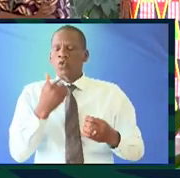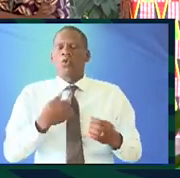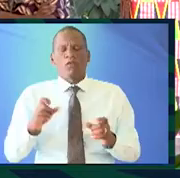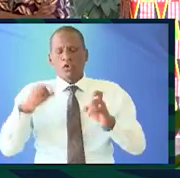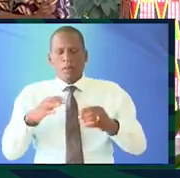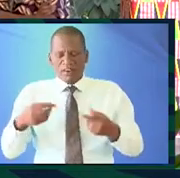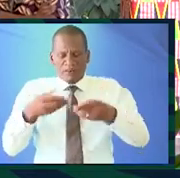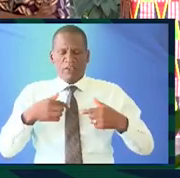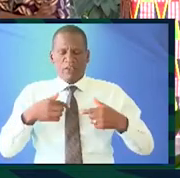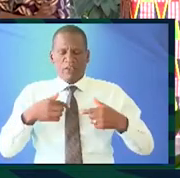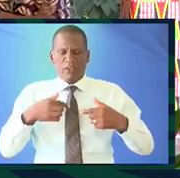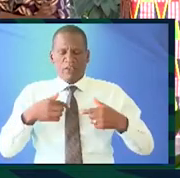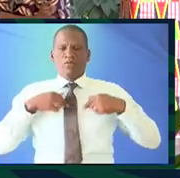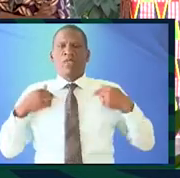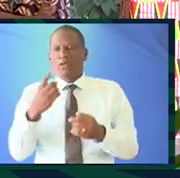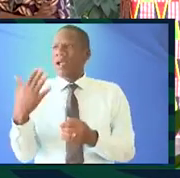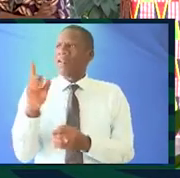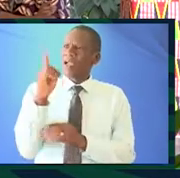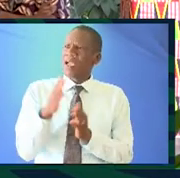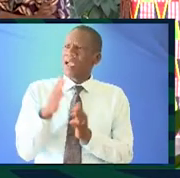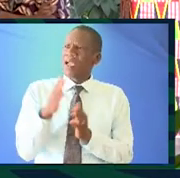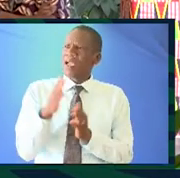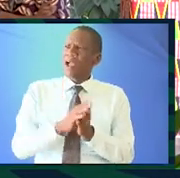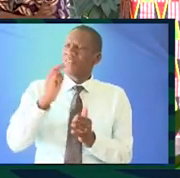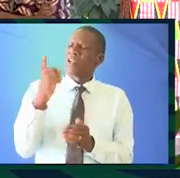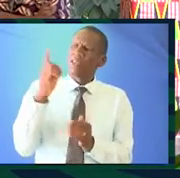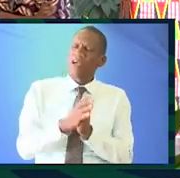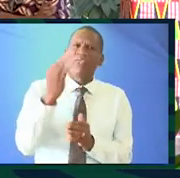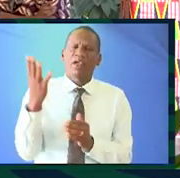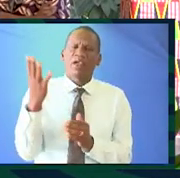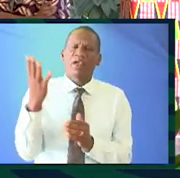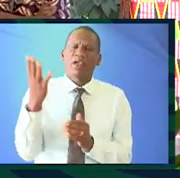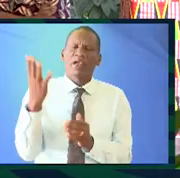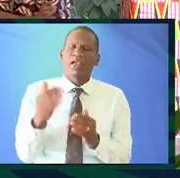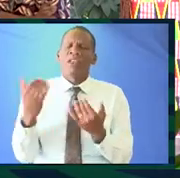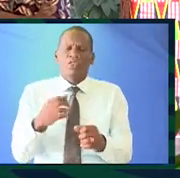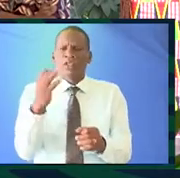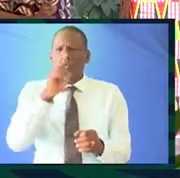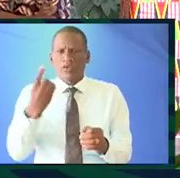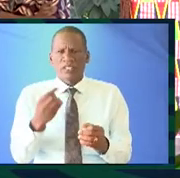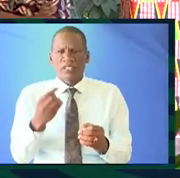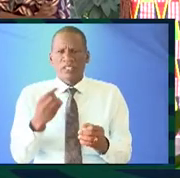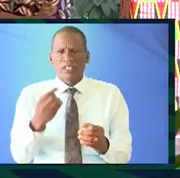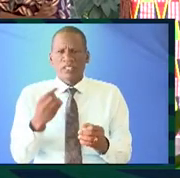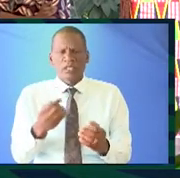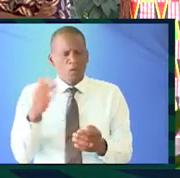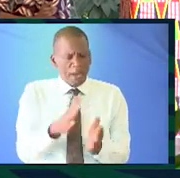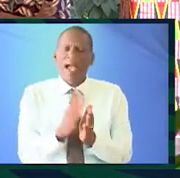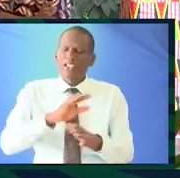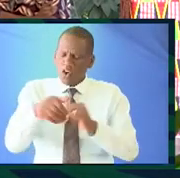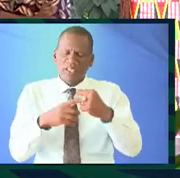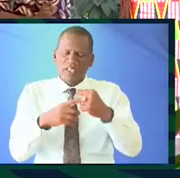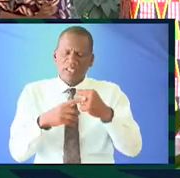questions on accessories I see one hand right at the back and the second one and the third one let me take those three questions we'll come back